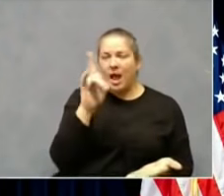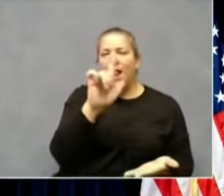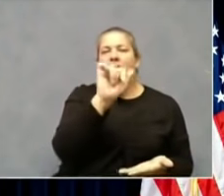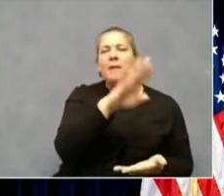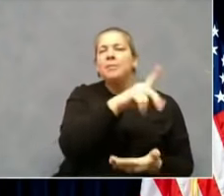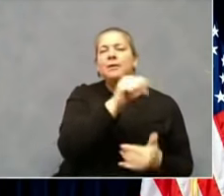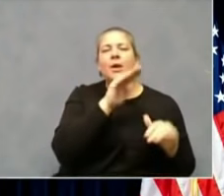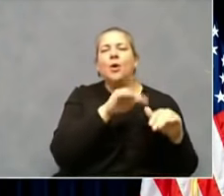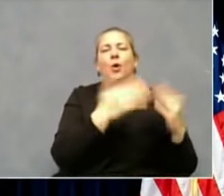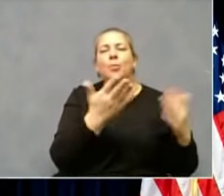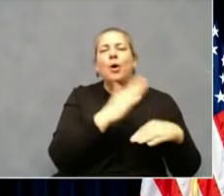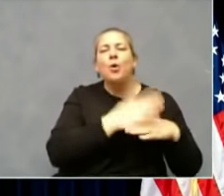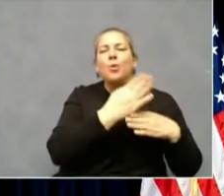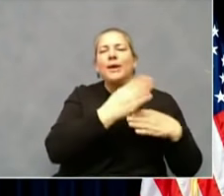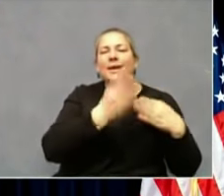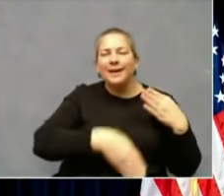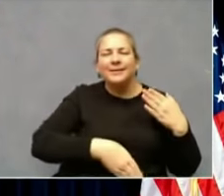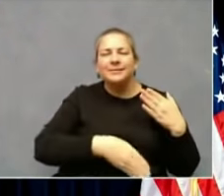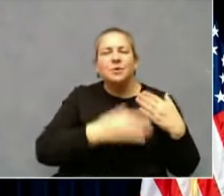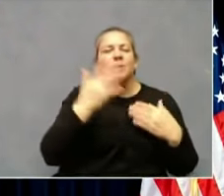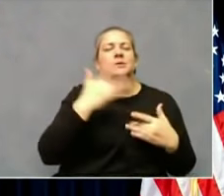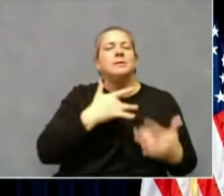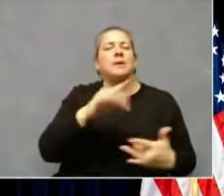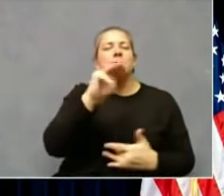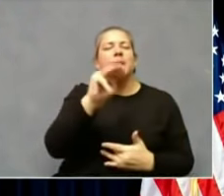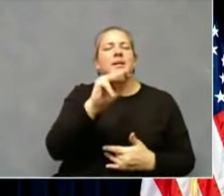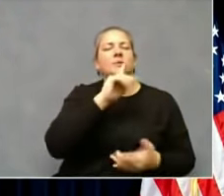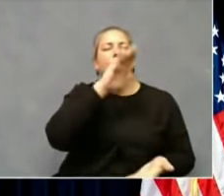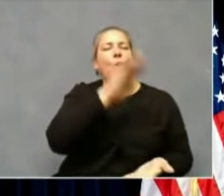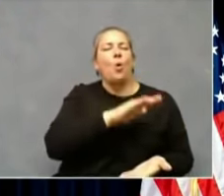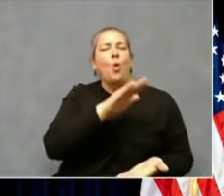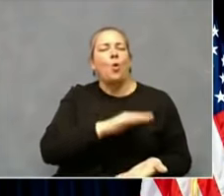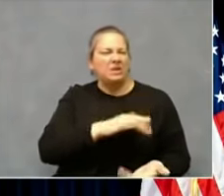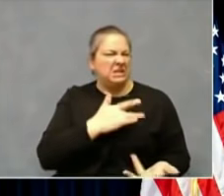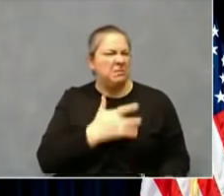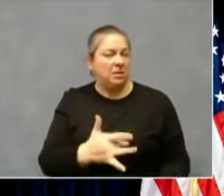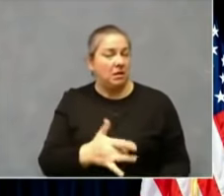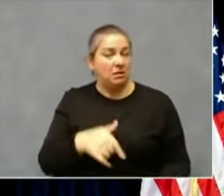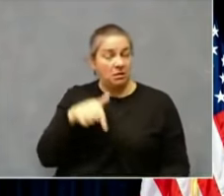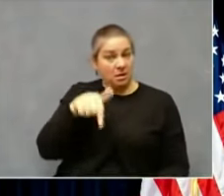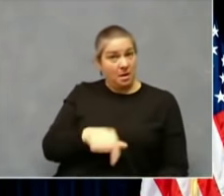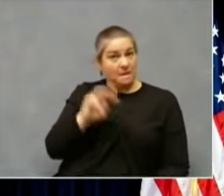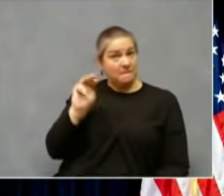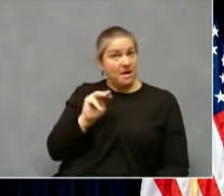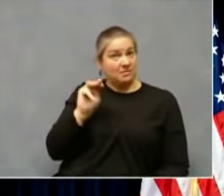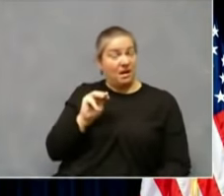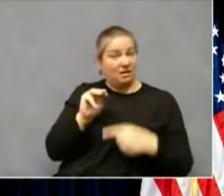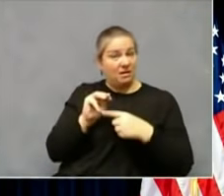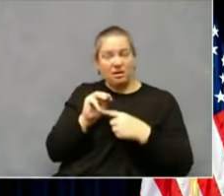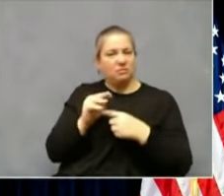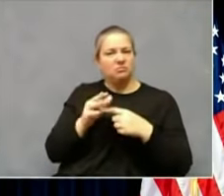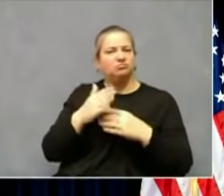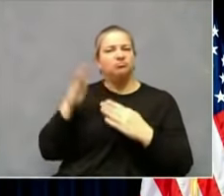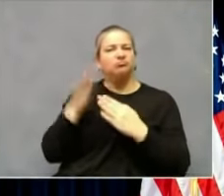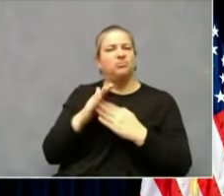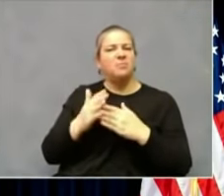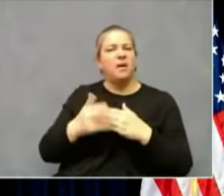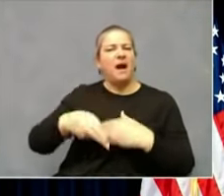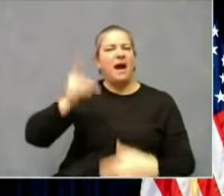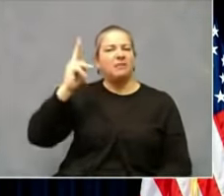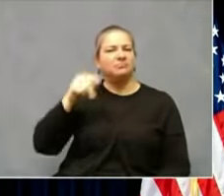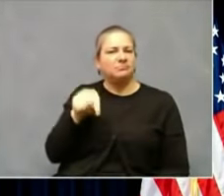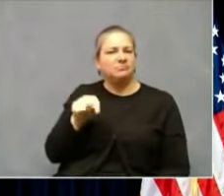through the weekend. This is our highest Monday by a significant amount. Total cases since the beginning,